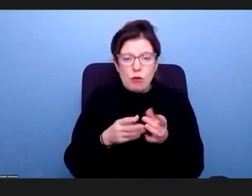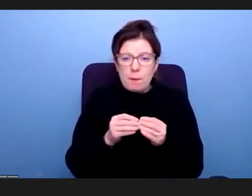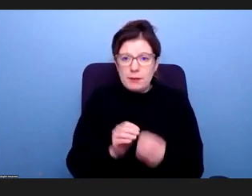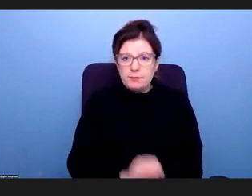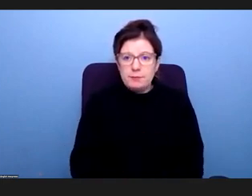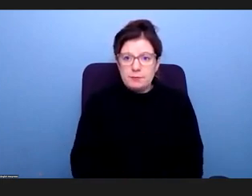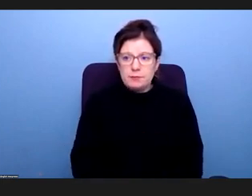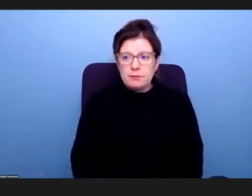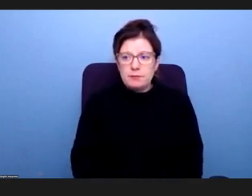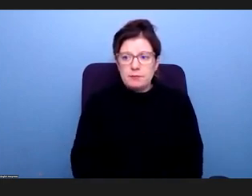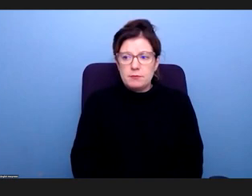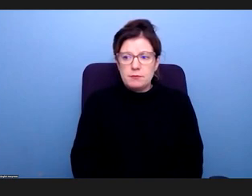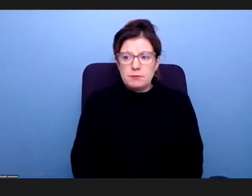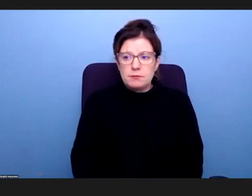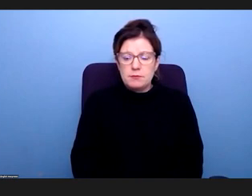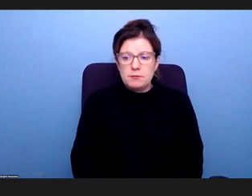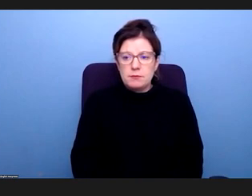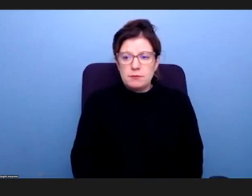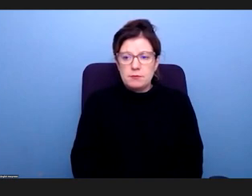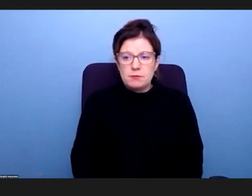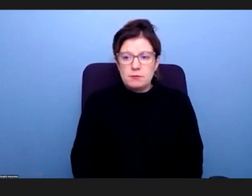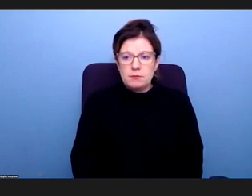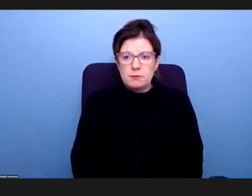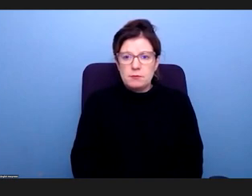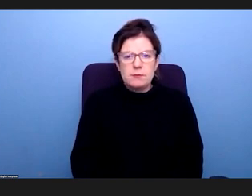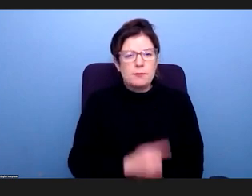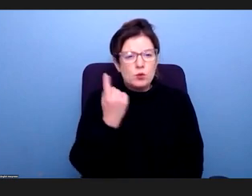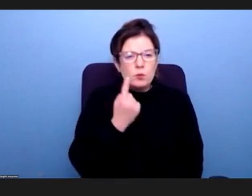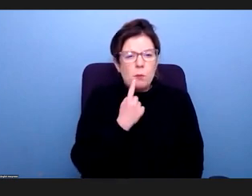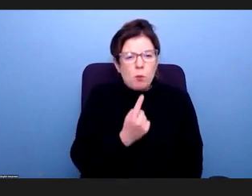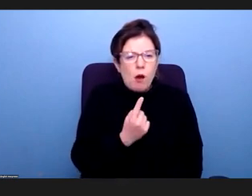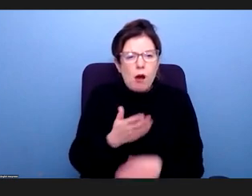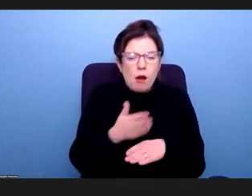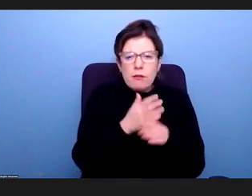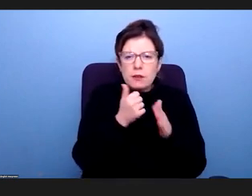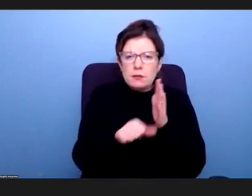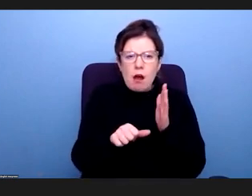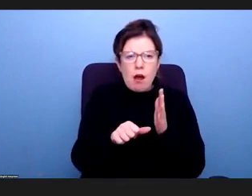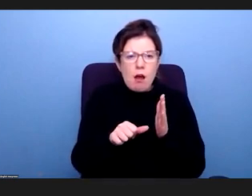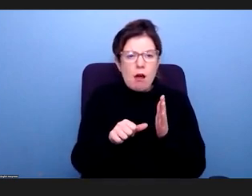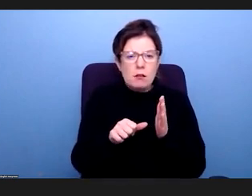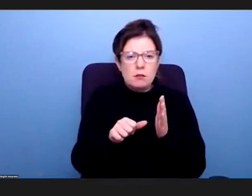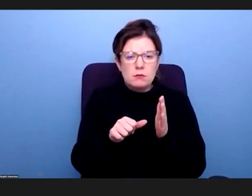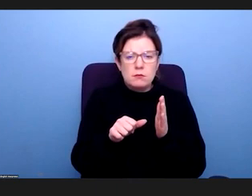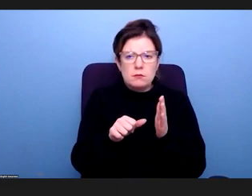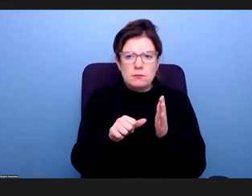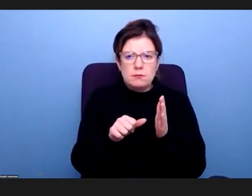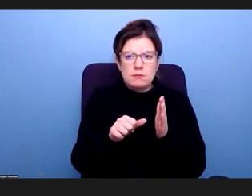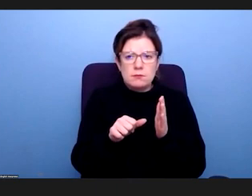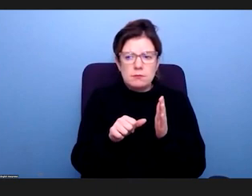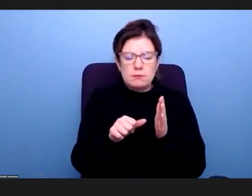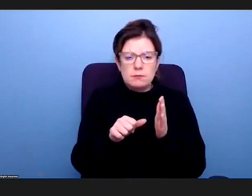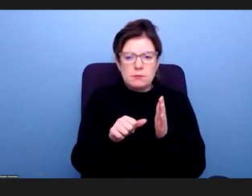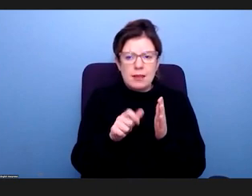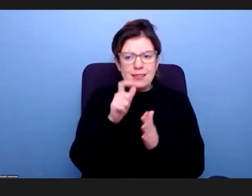Yeah, I mean, I think at the beginning, somebody said something about how do we change the fact that